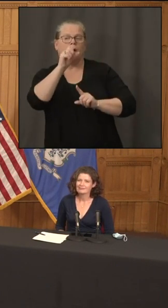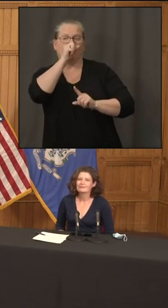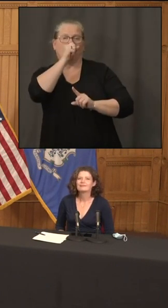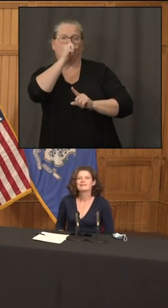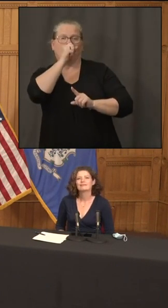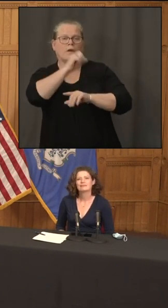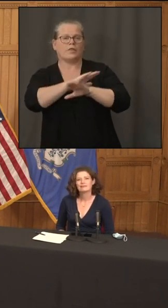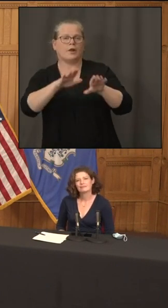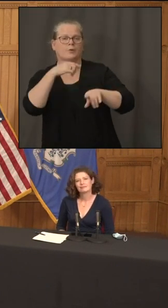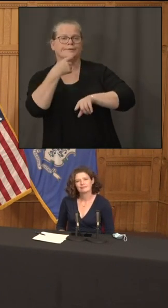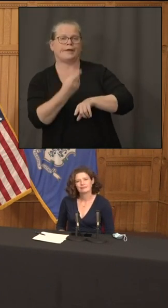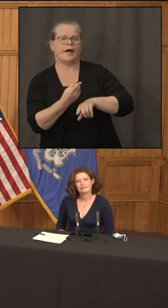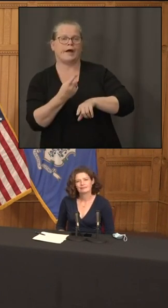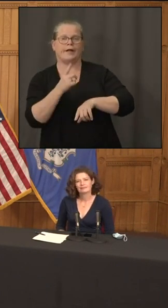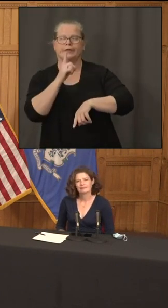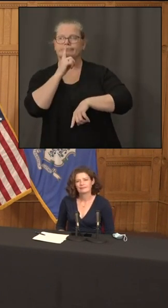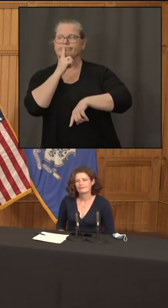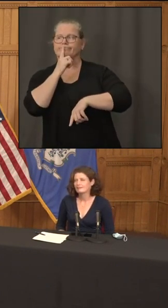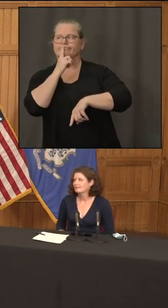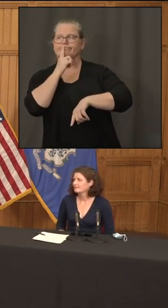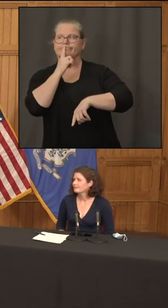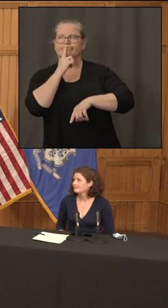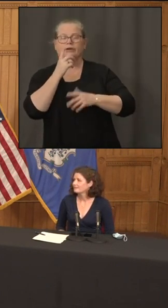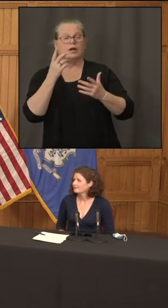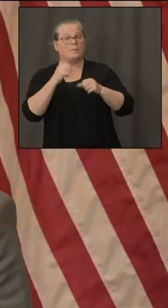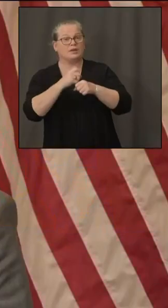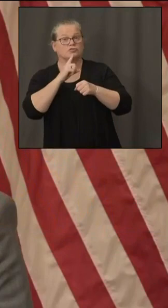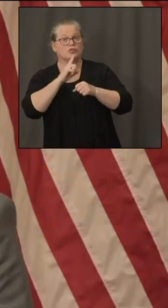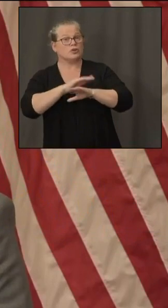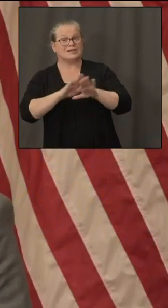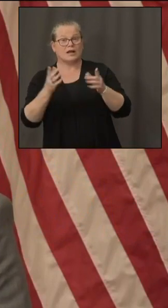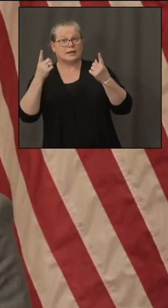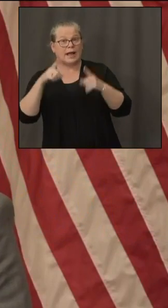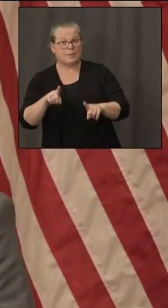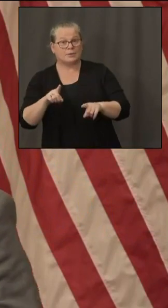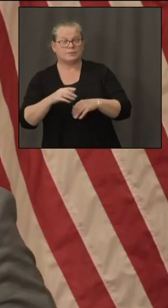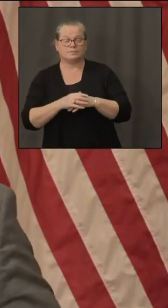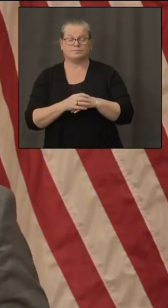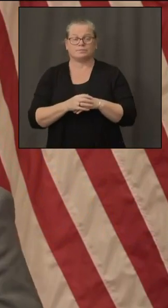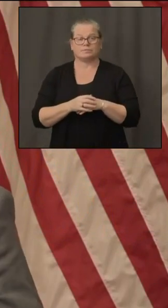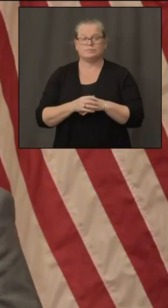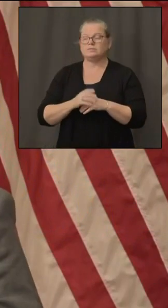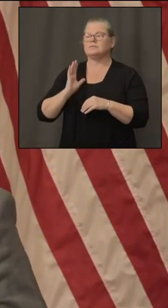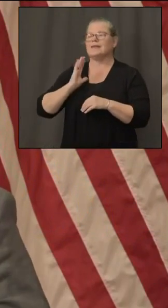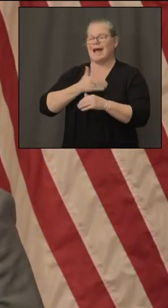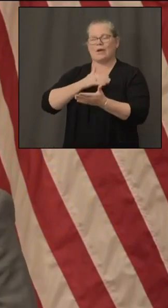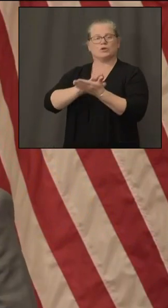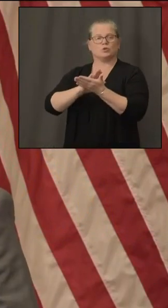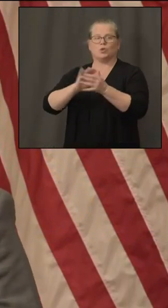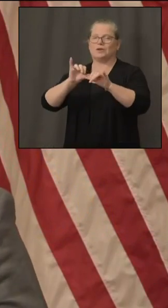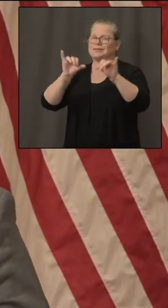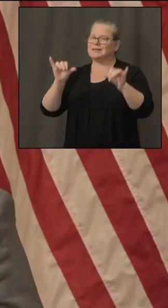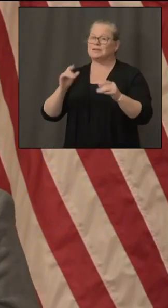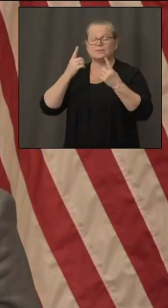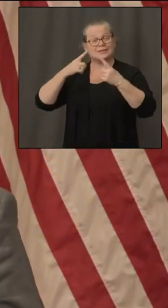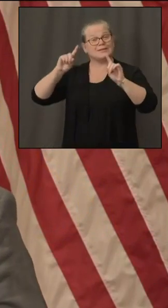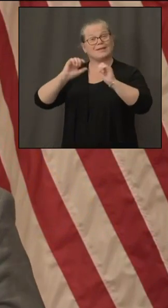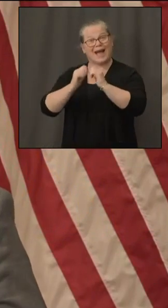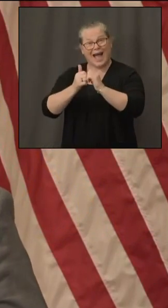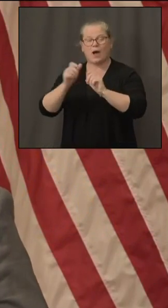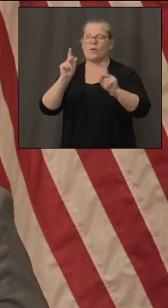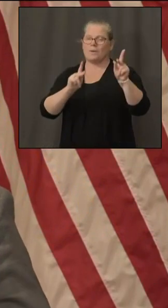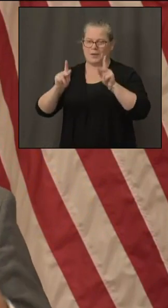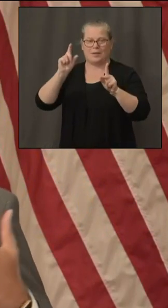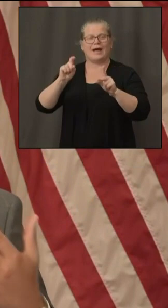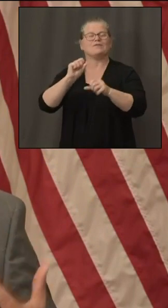sure that this doesn't this doesn't happen listen our success in our school system is going to be based on everyone working together so we're going to have to be